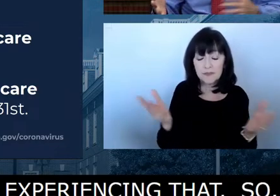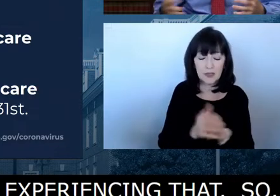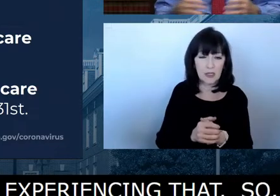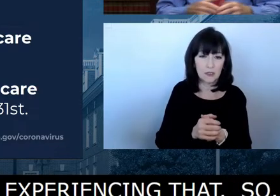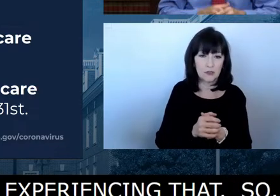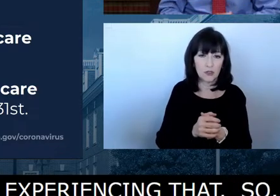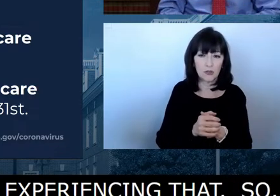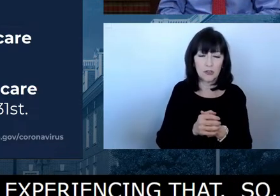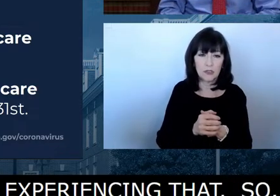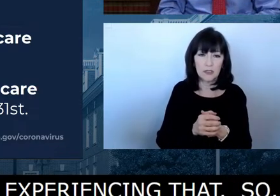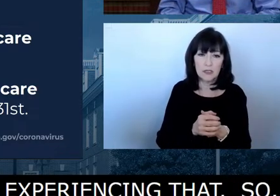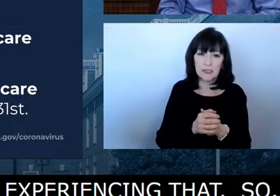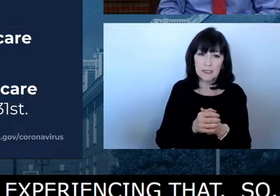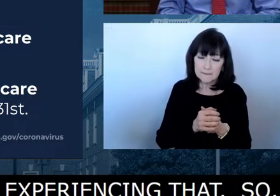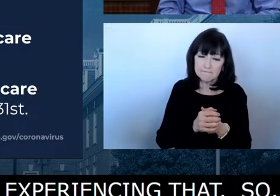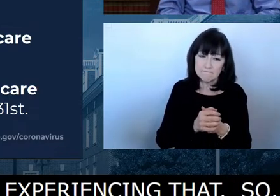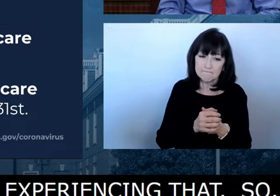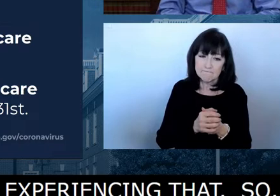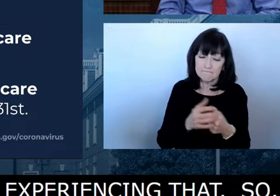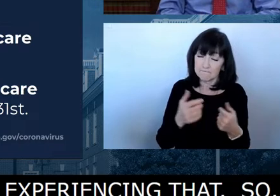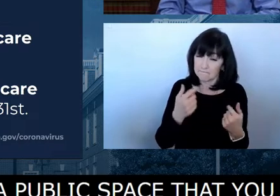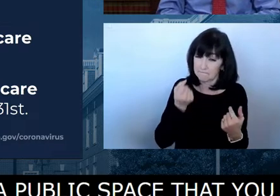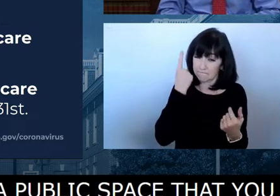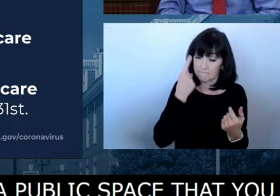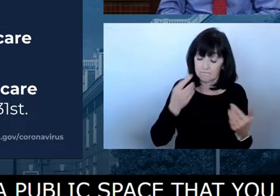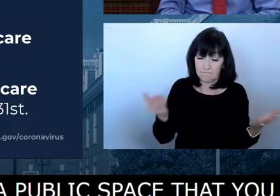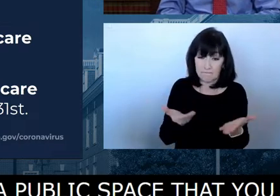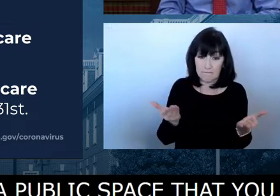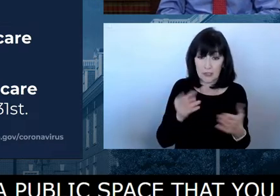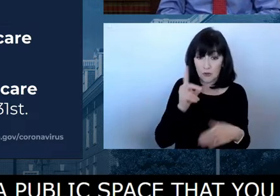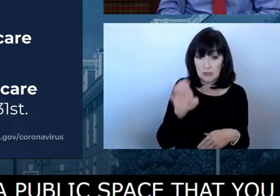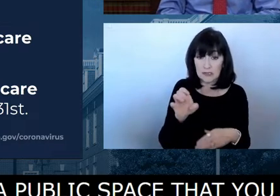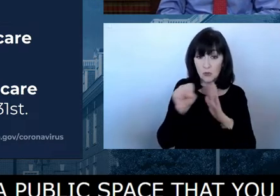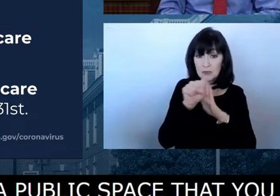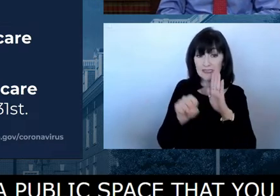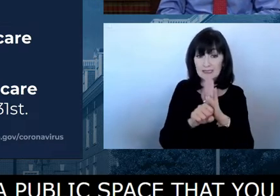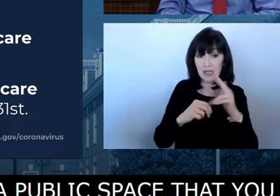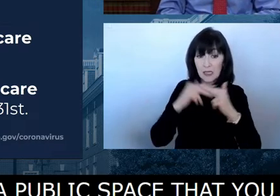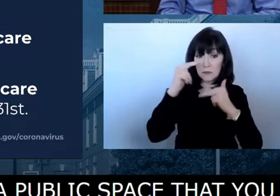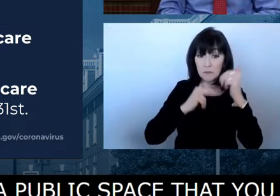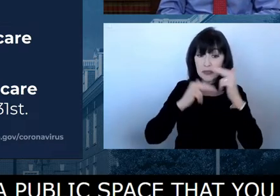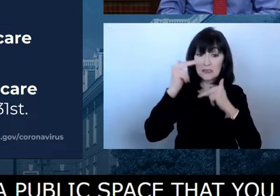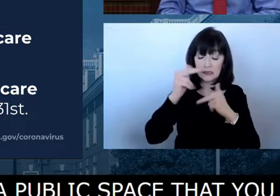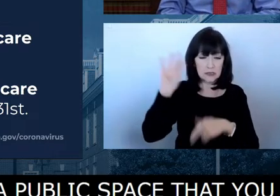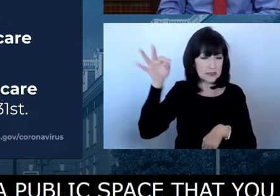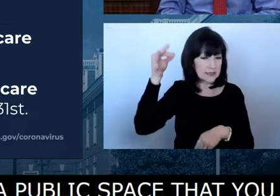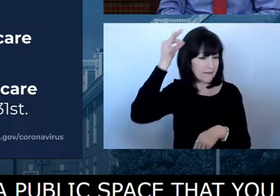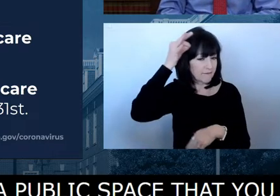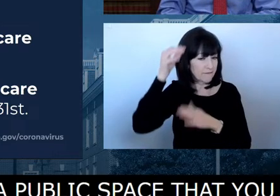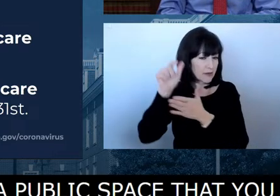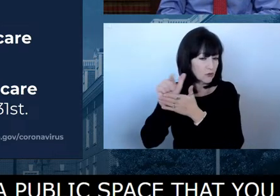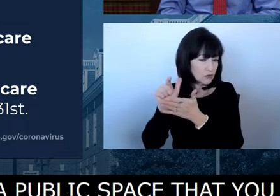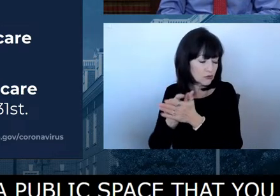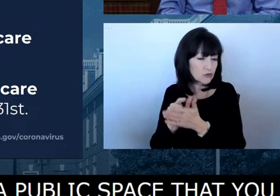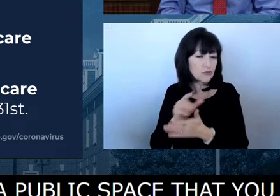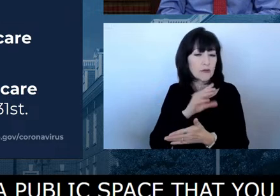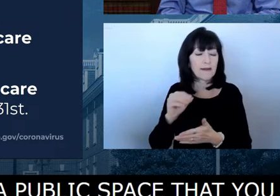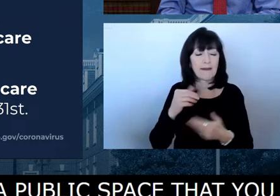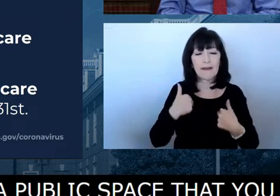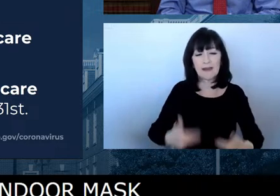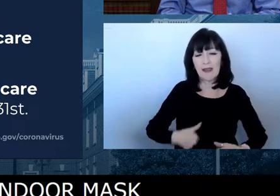will continue to have a mask requirements in state buildings. They're required by federal regulations and health care facilities,